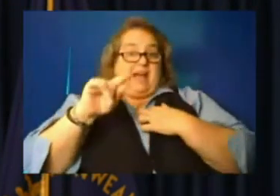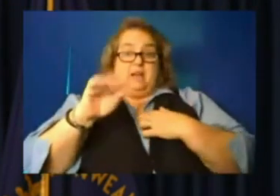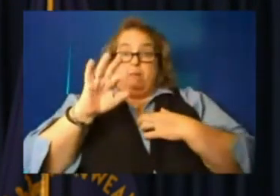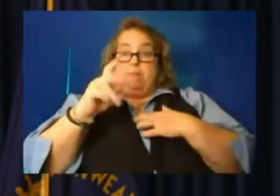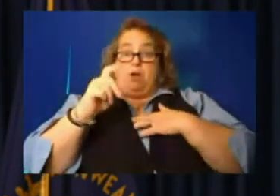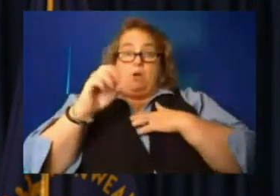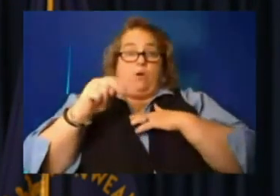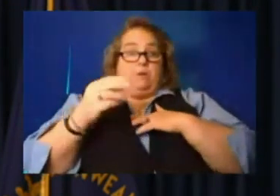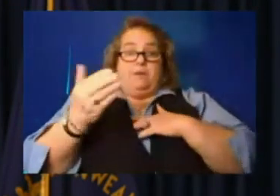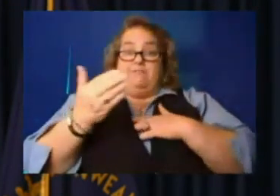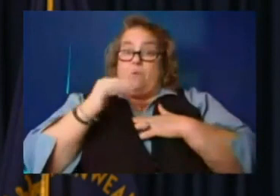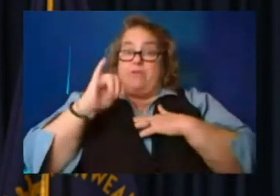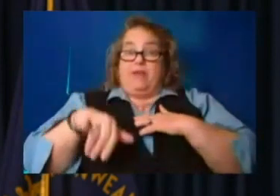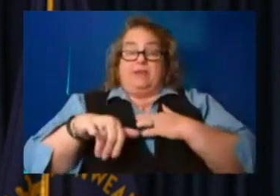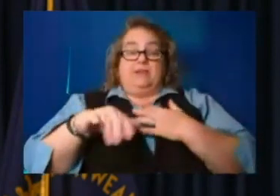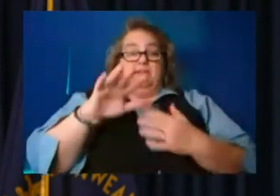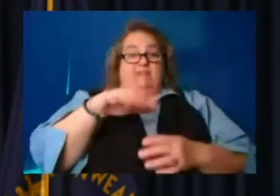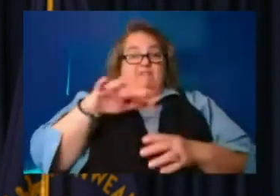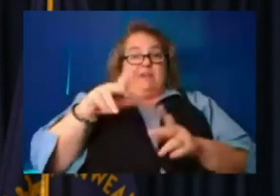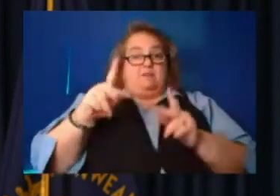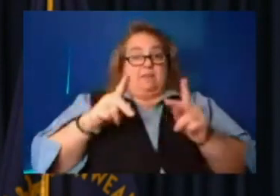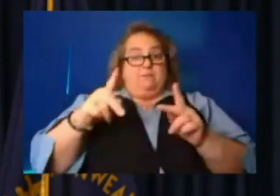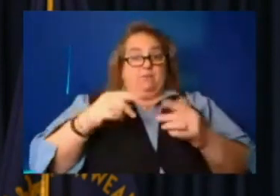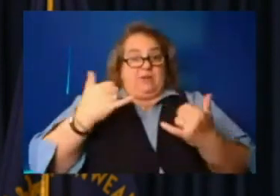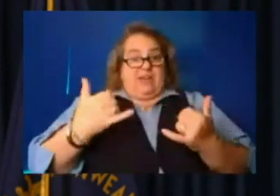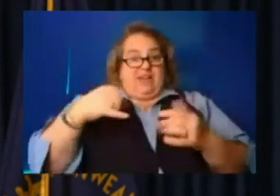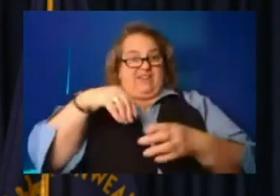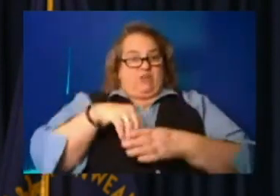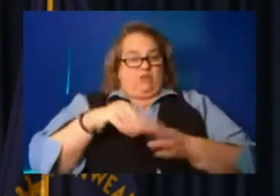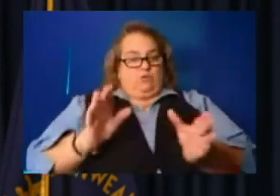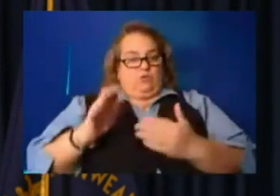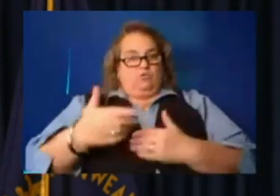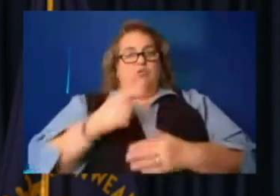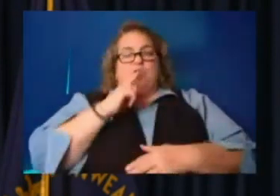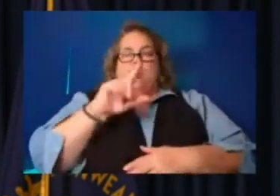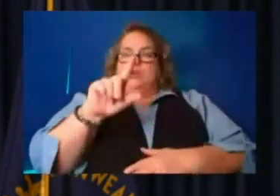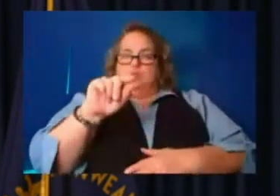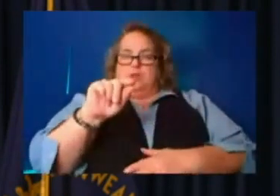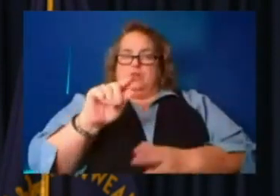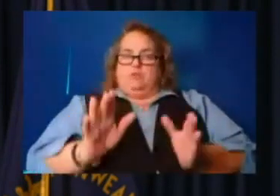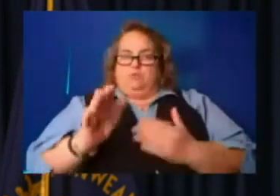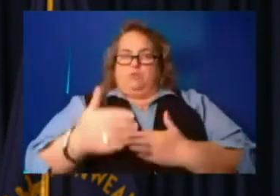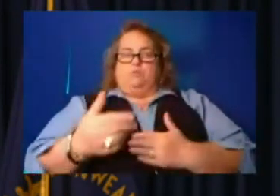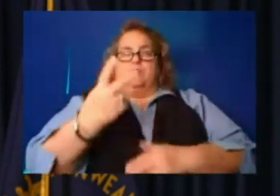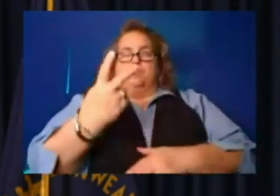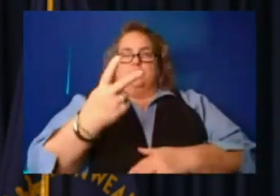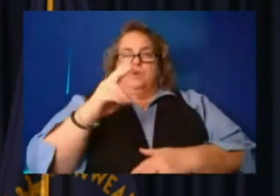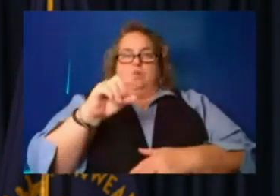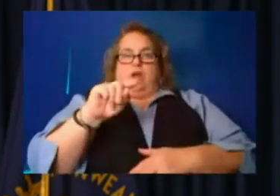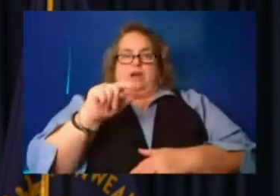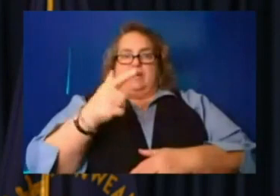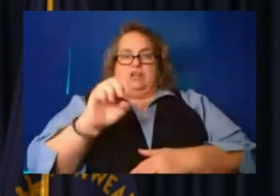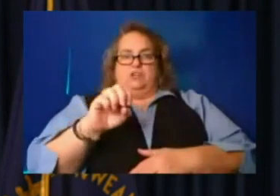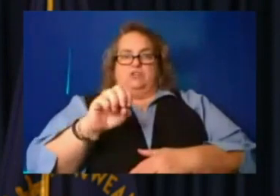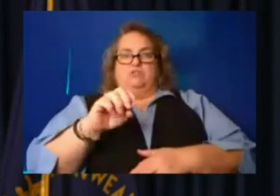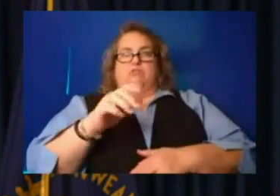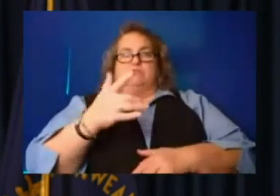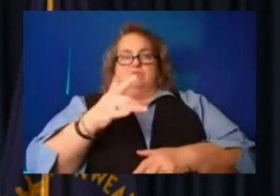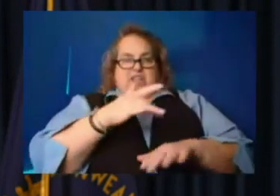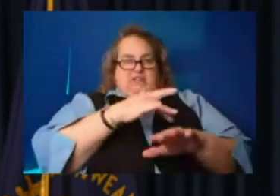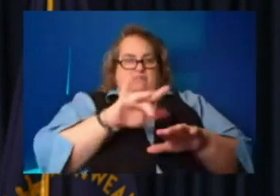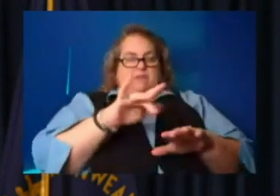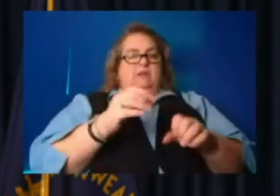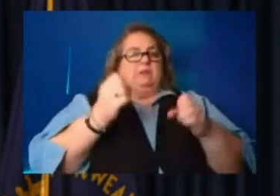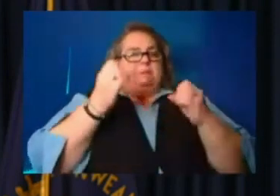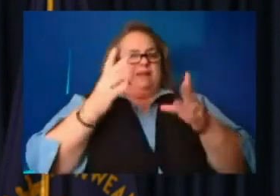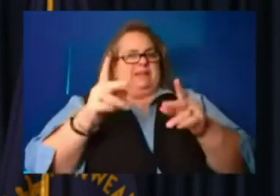people occupying rooms. There are 20 rooms and two cottages available. There are a lot of displaced folks in this area,